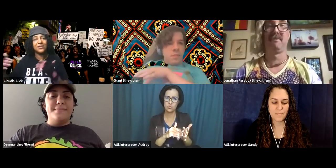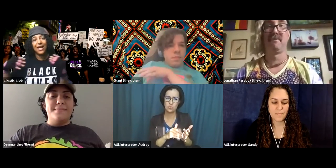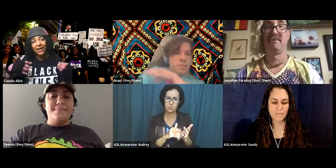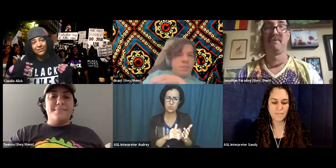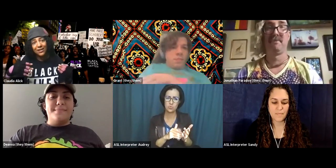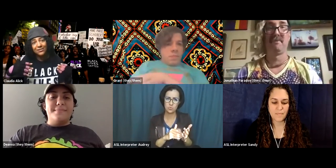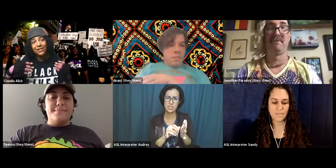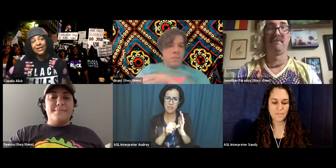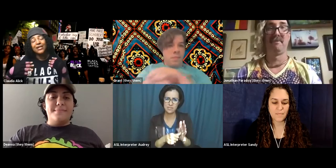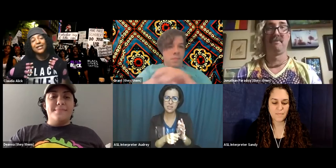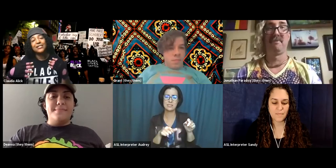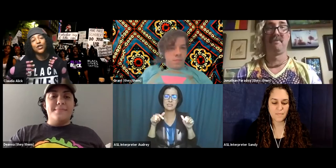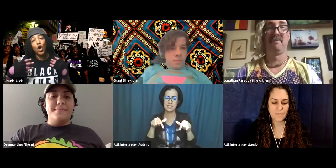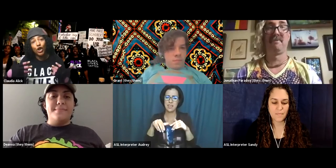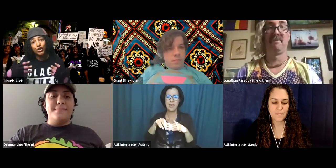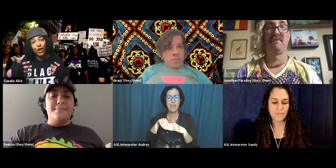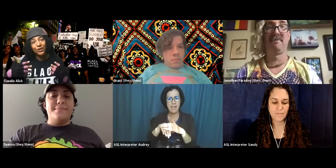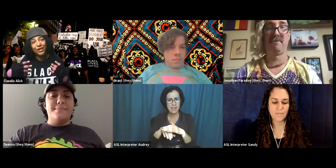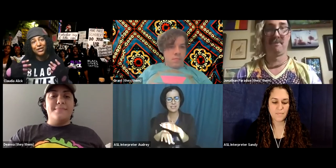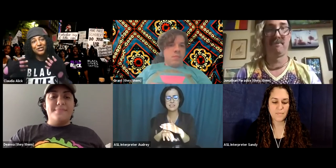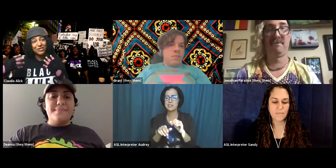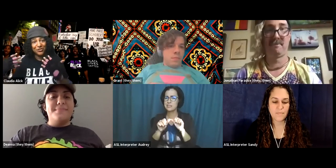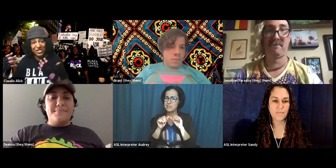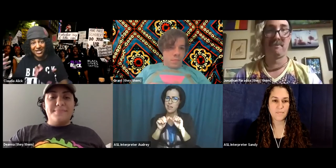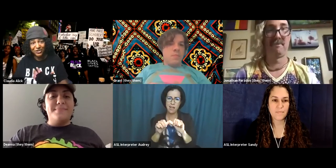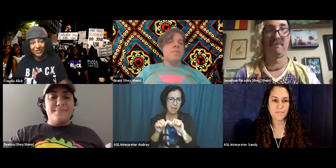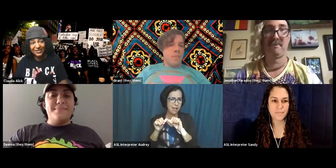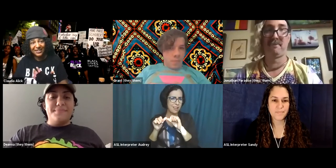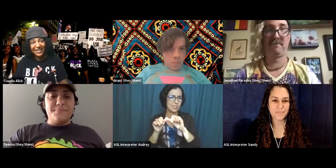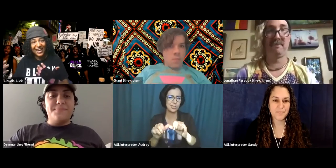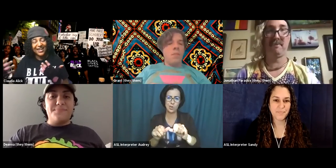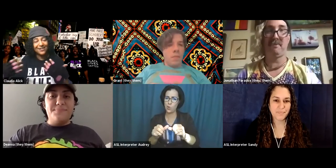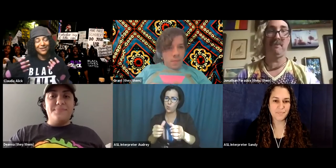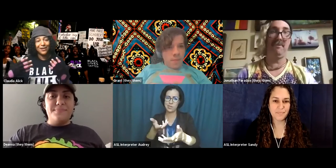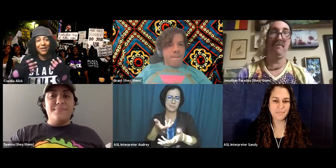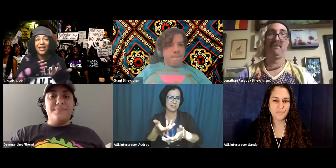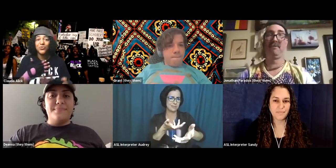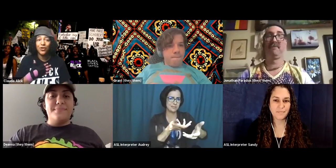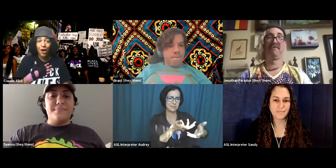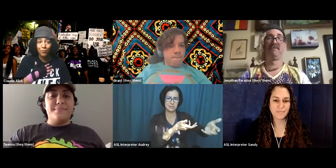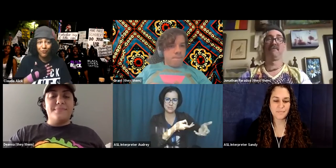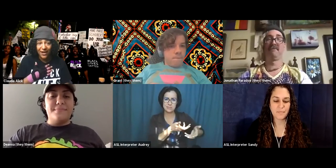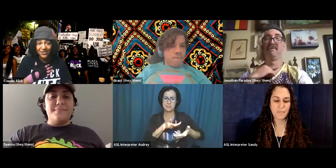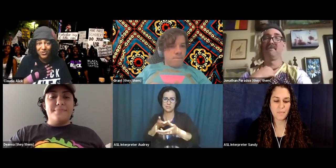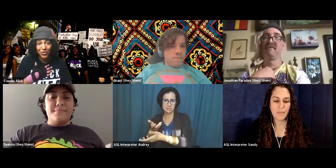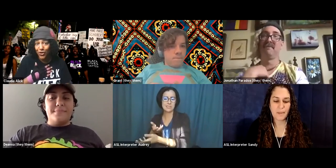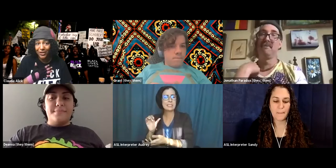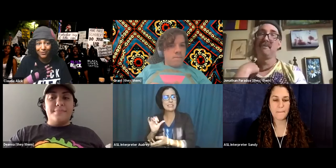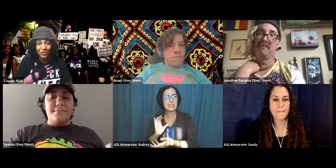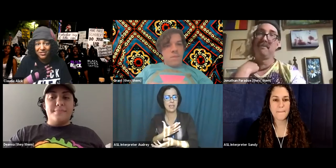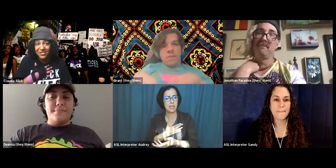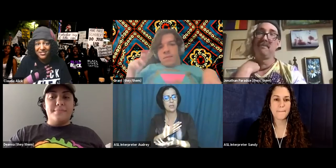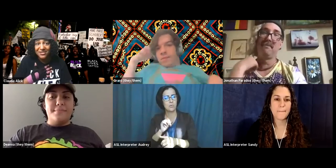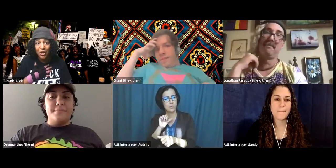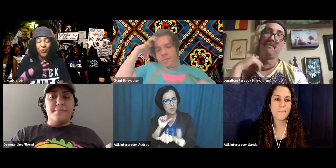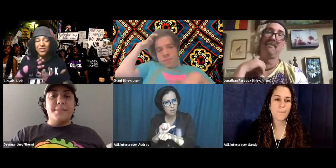space that access is an ongoing negotiation. And, um, as with our practice, with calling